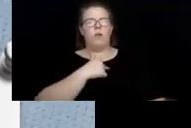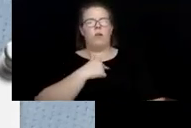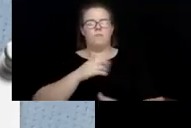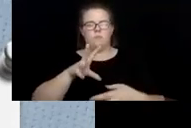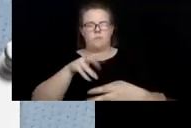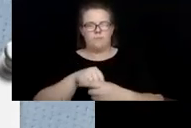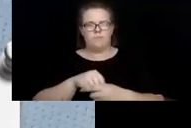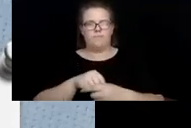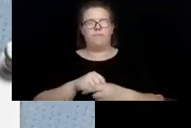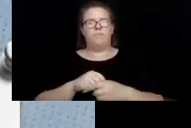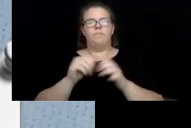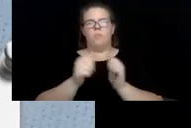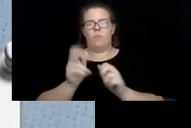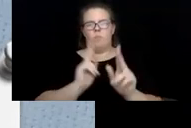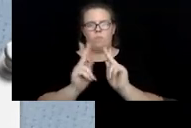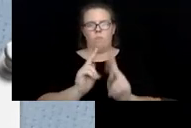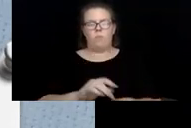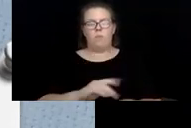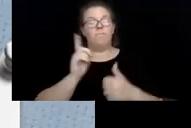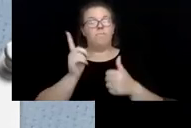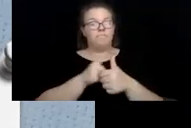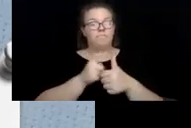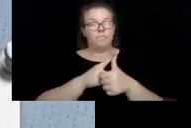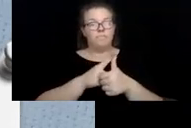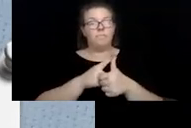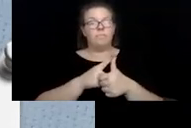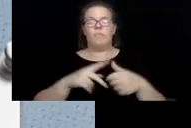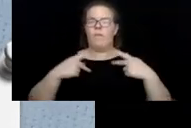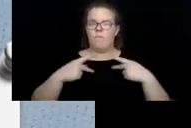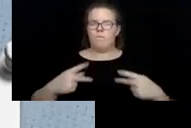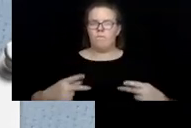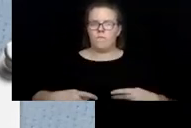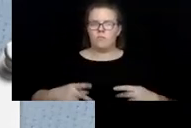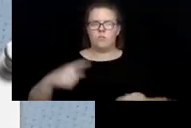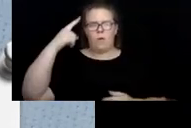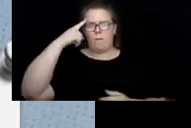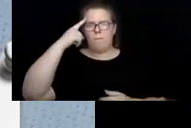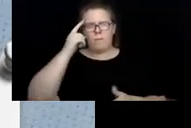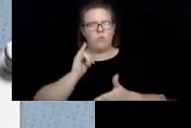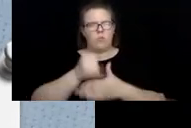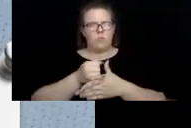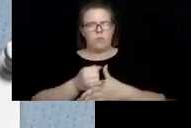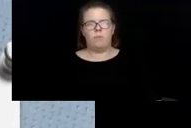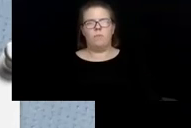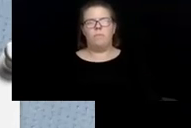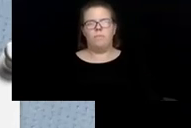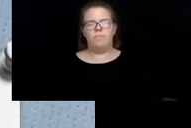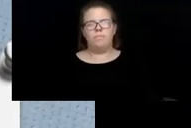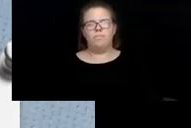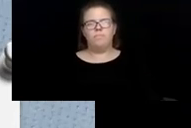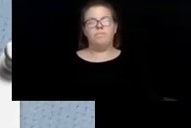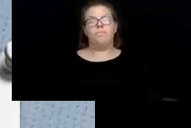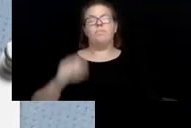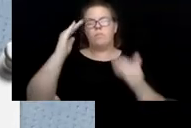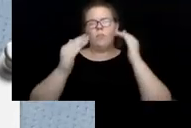with people. The first is physical or mental impairment. The adult